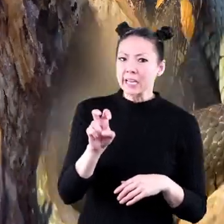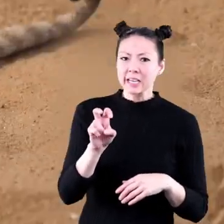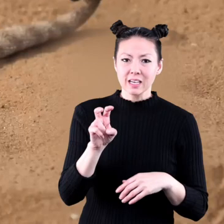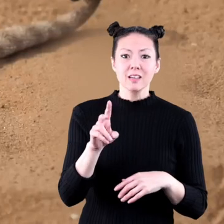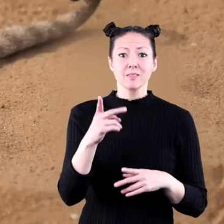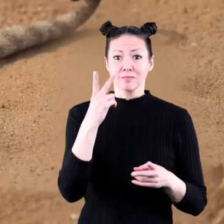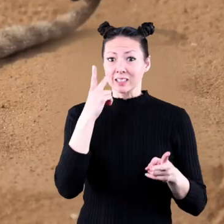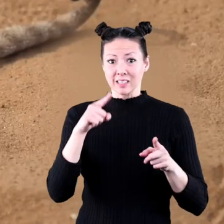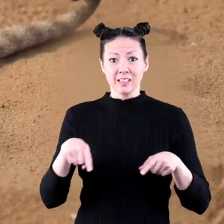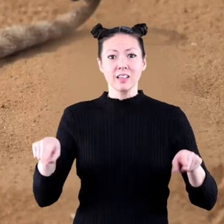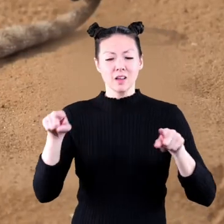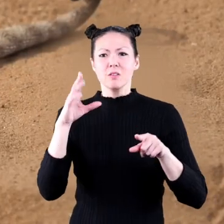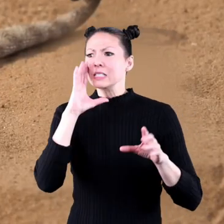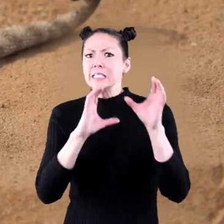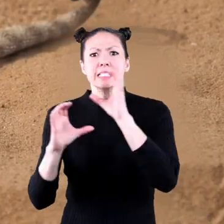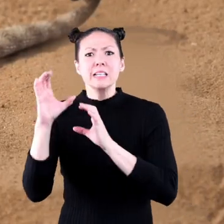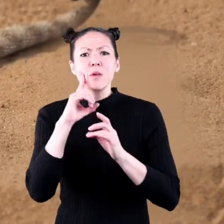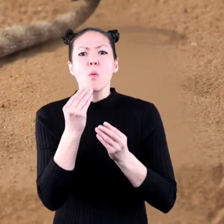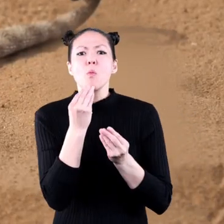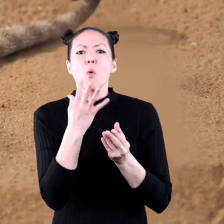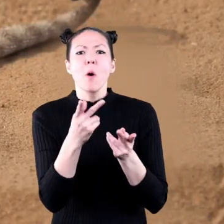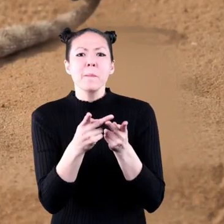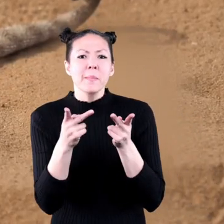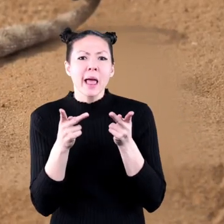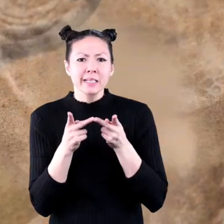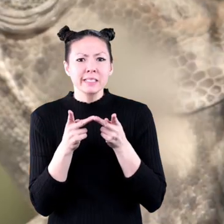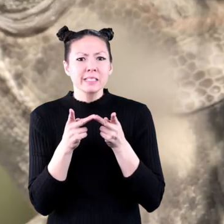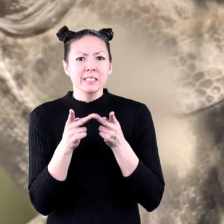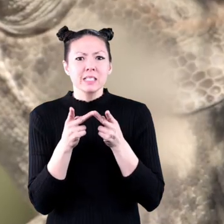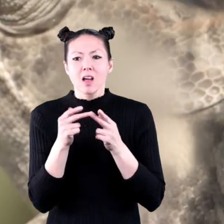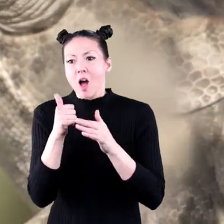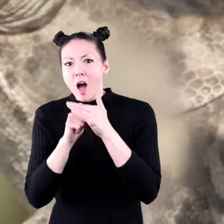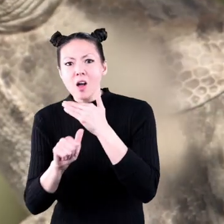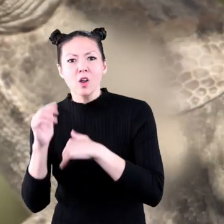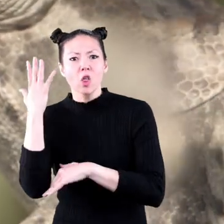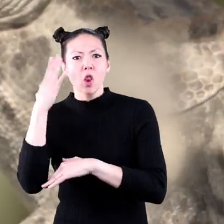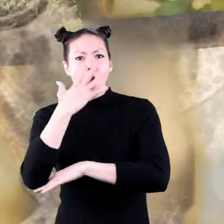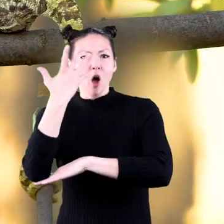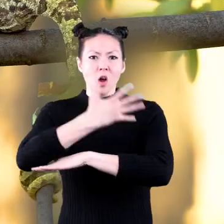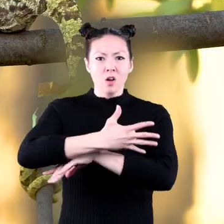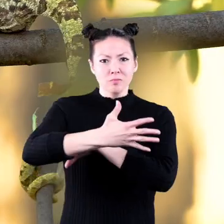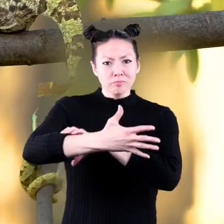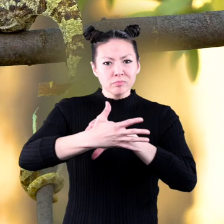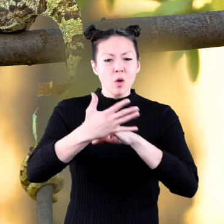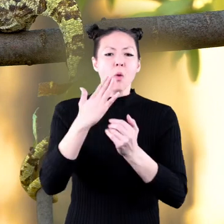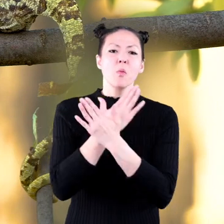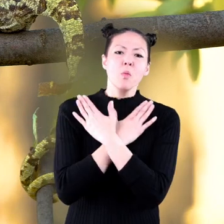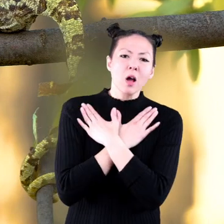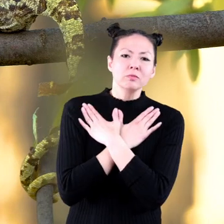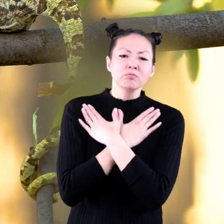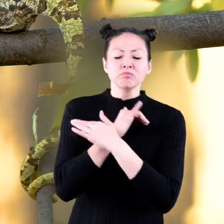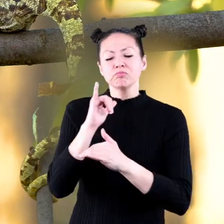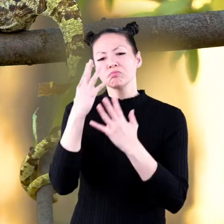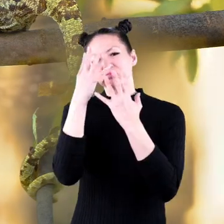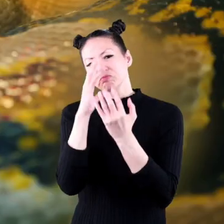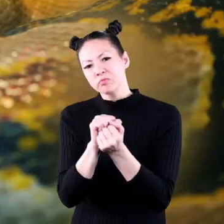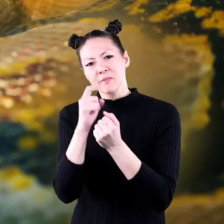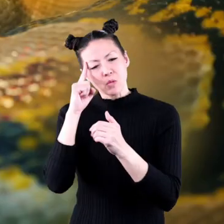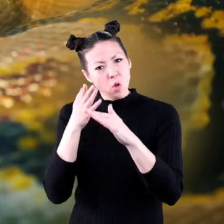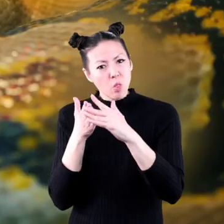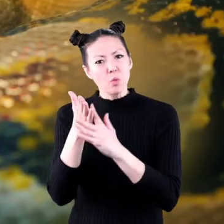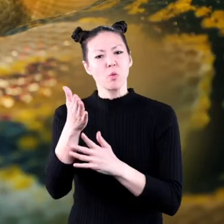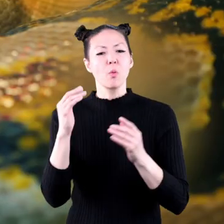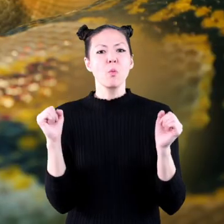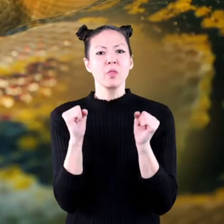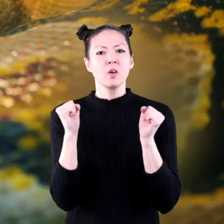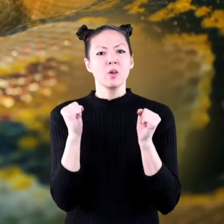will seek out a warm, comfortable place like under a log where they can rest for the winter. Their